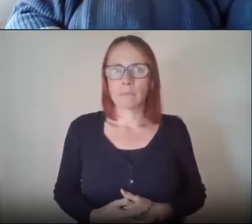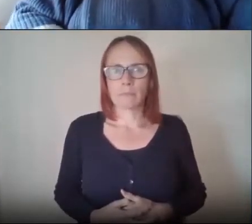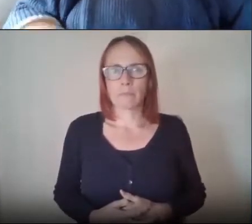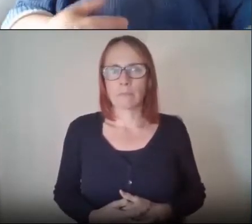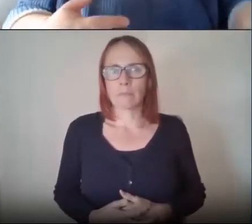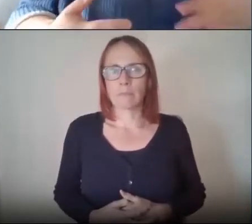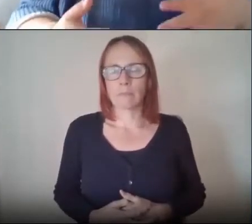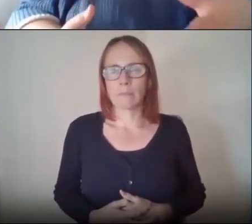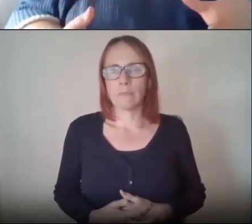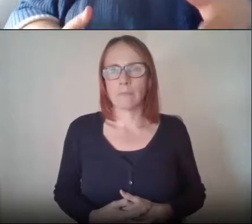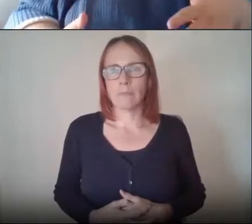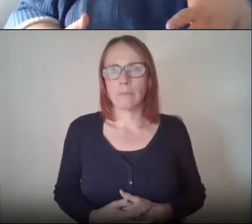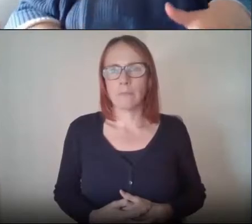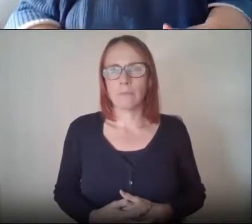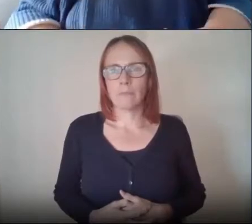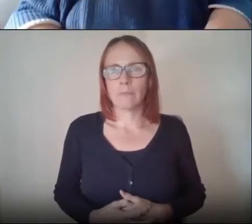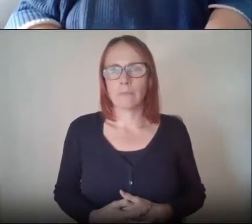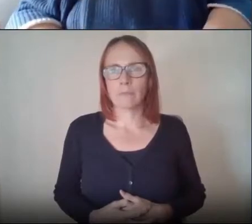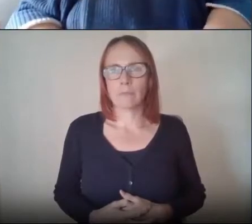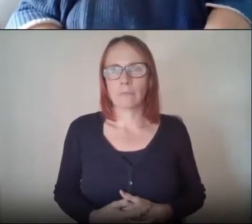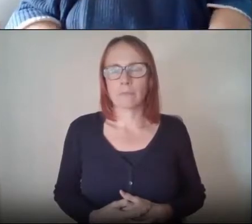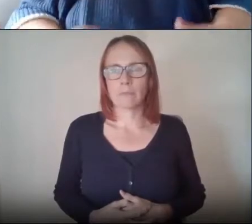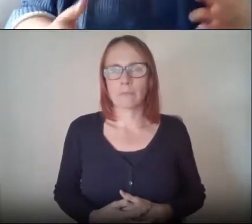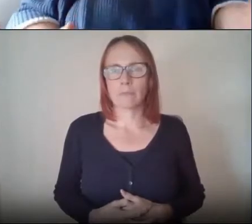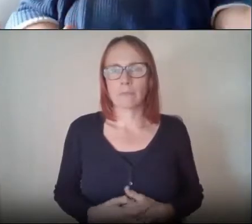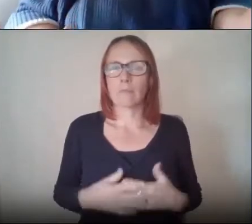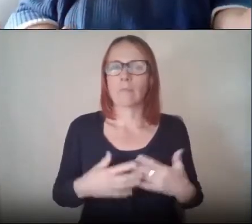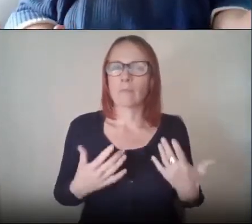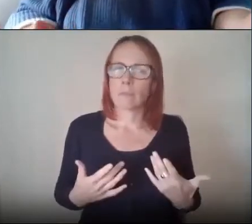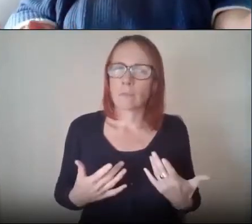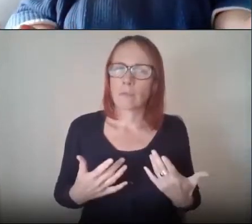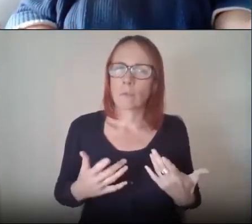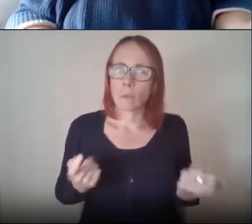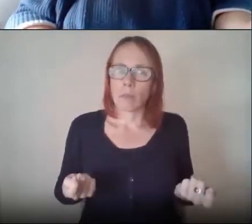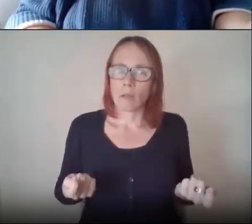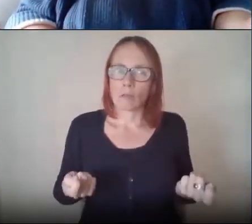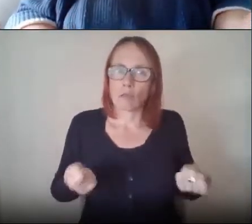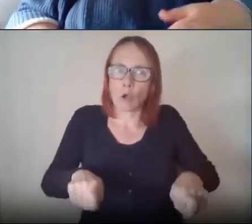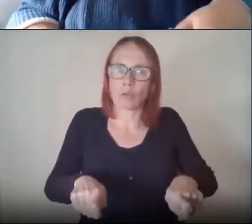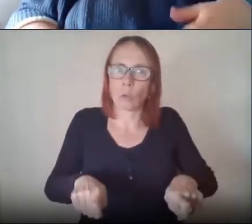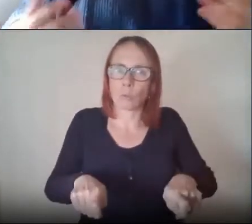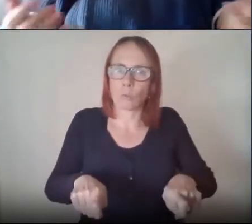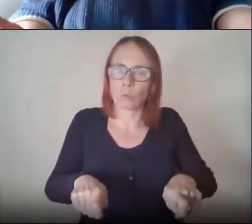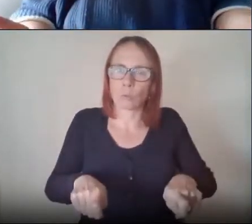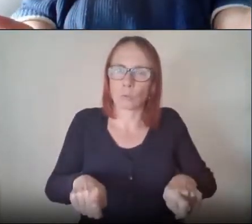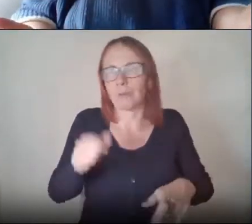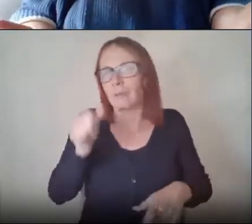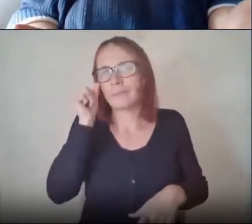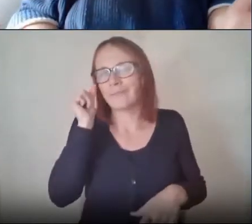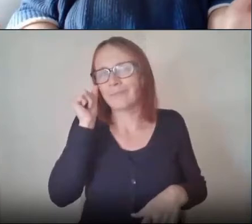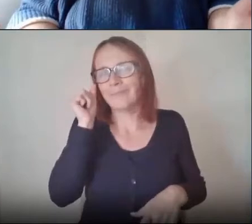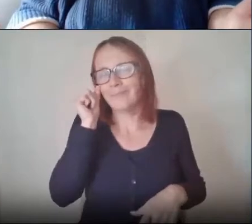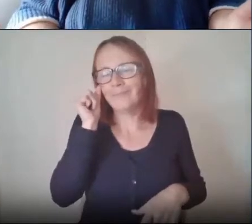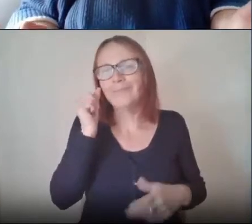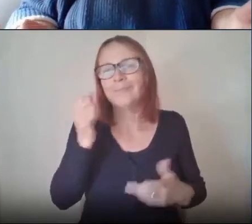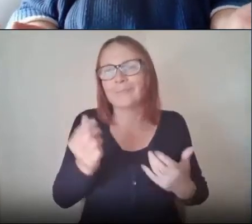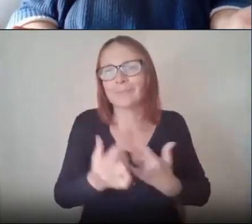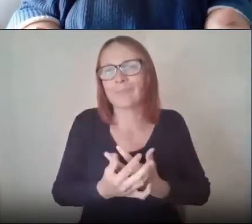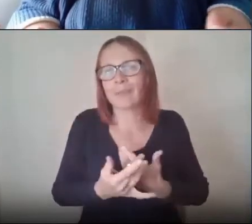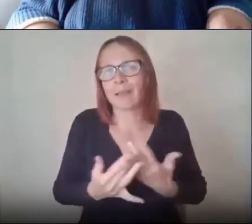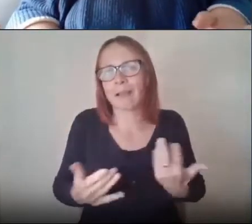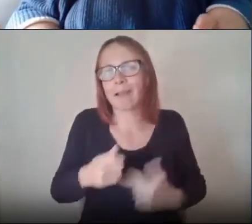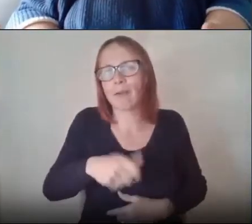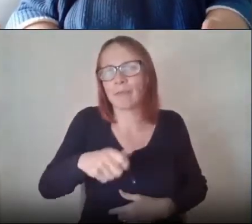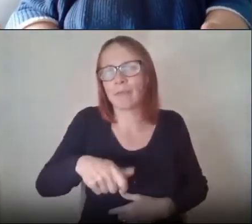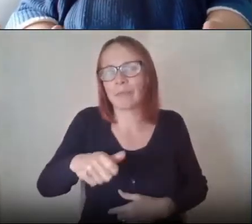what what is it that um with lockdown because you know many people have come